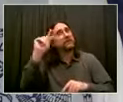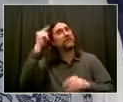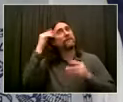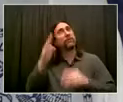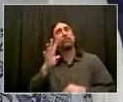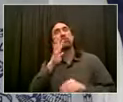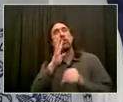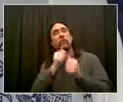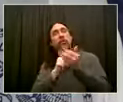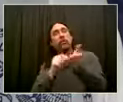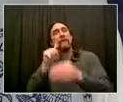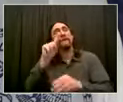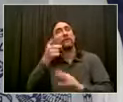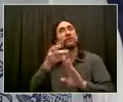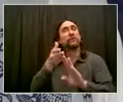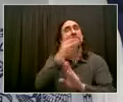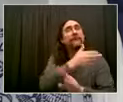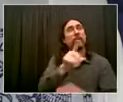Go ahead.